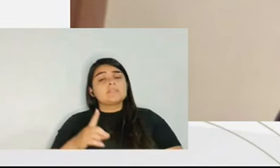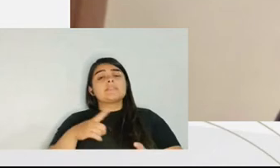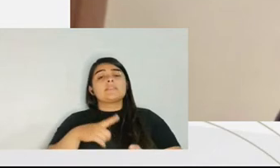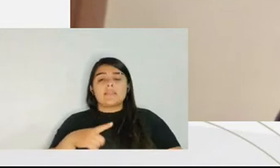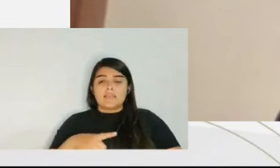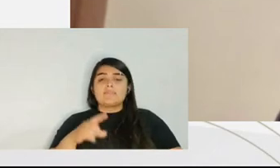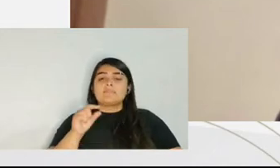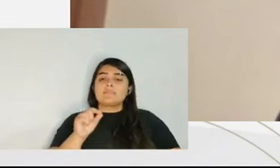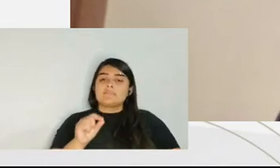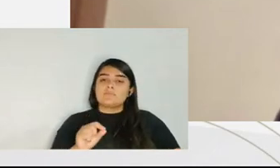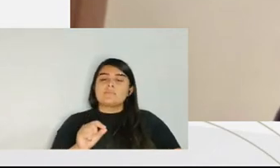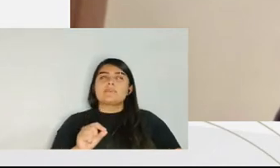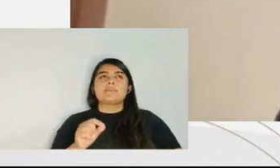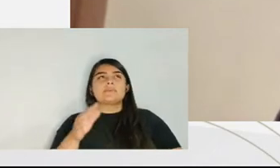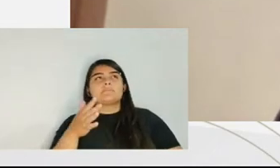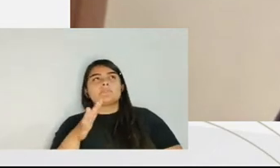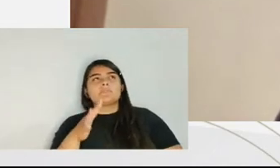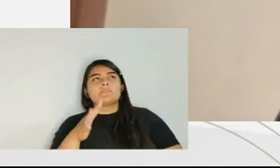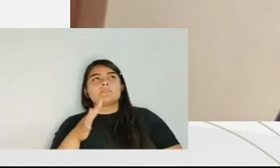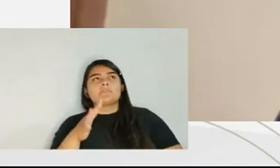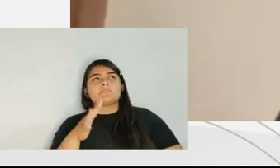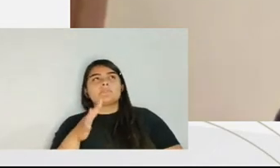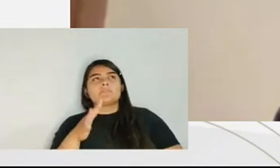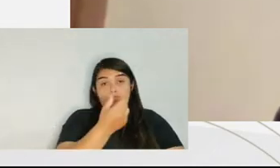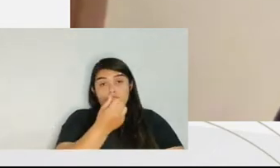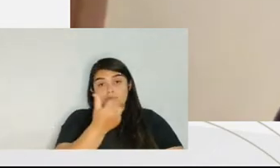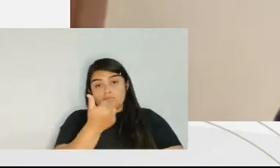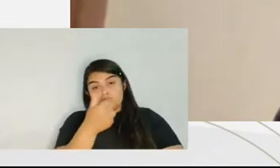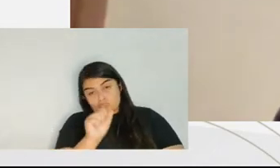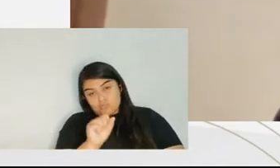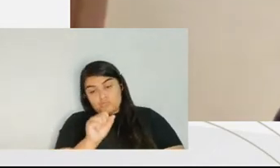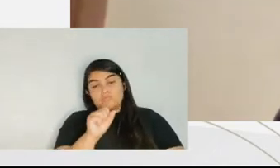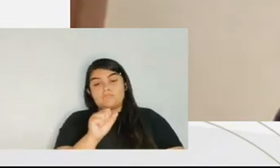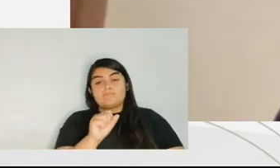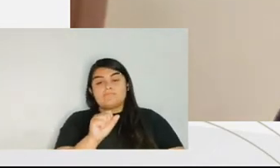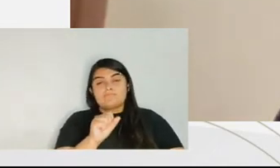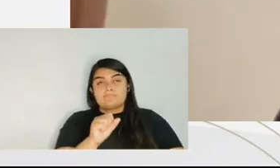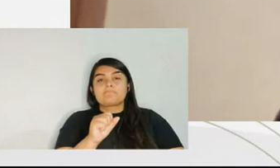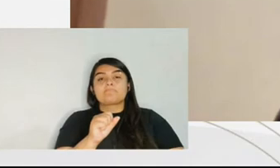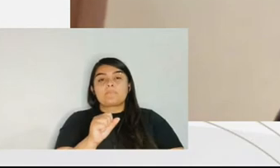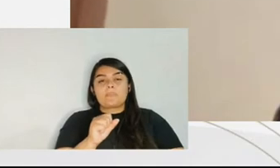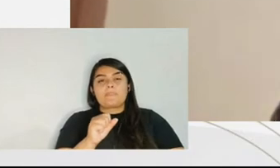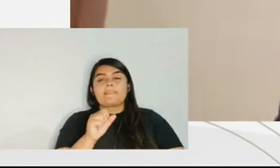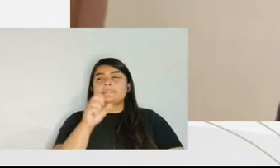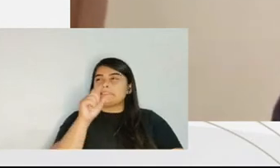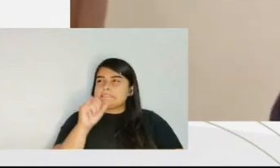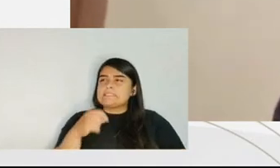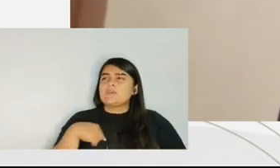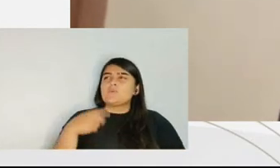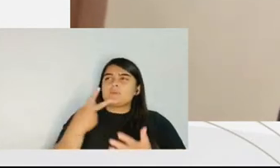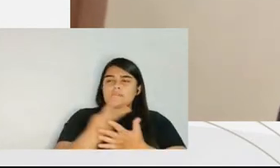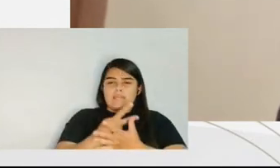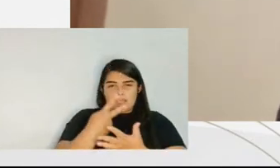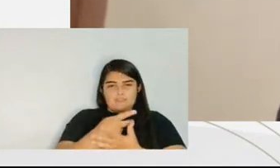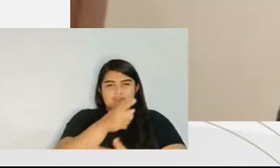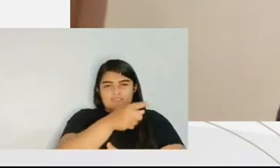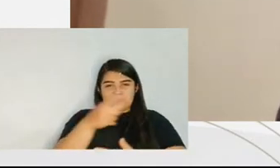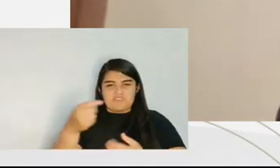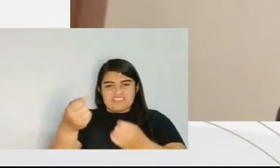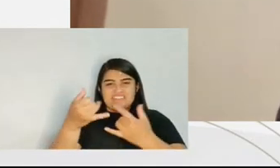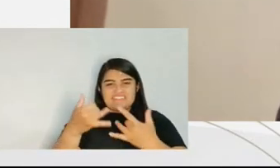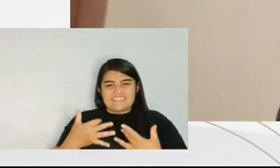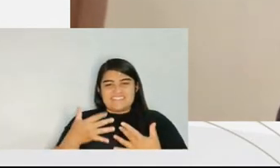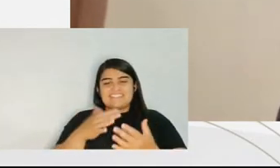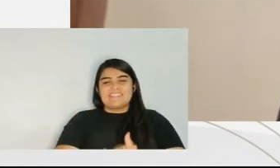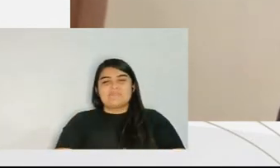In Brazil, if I'm not mistaken, in 2018, maybe somebody can correct me